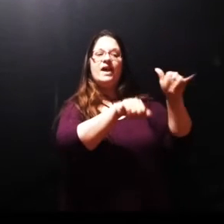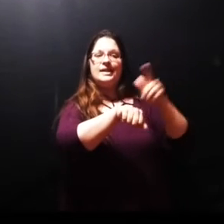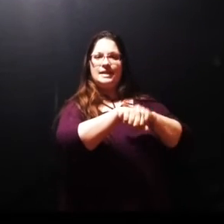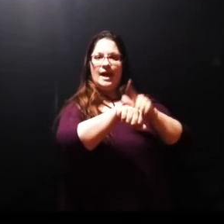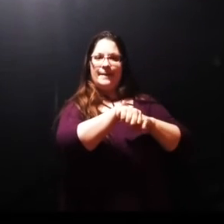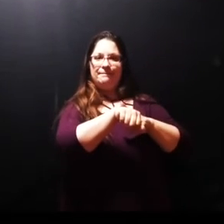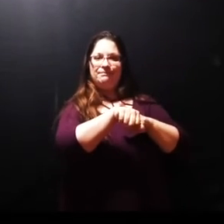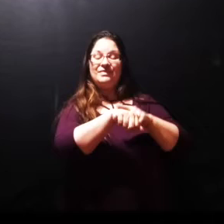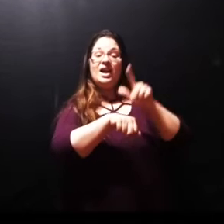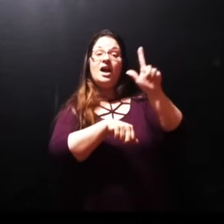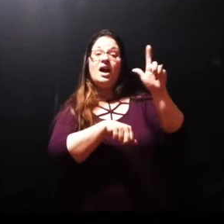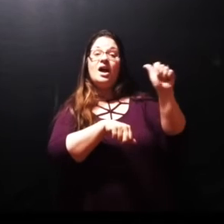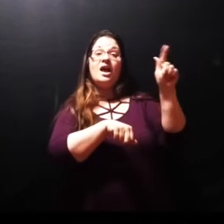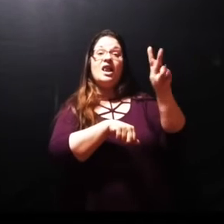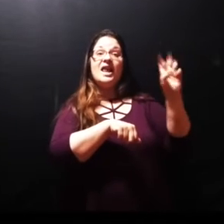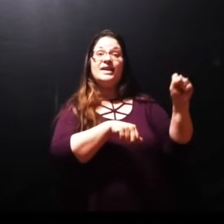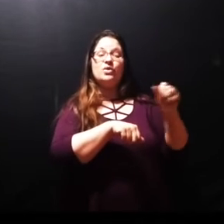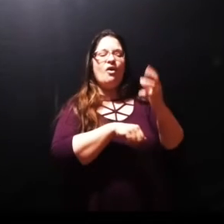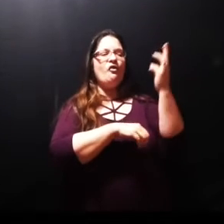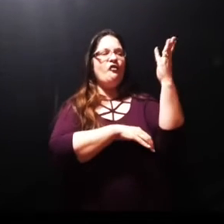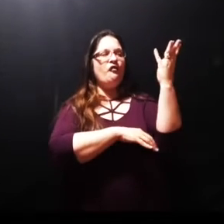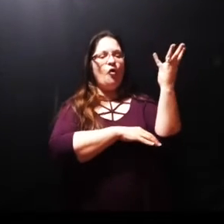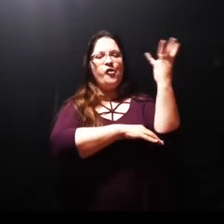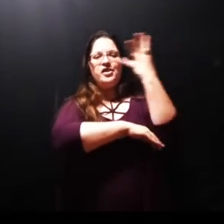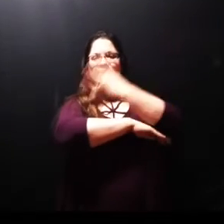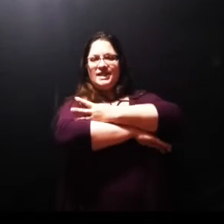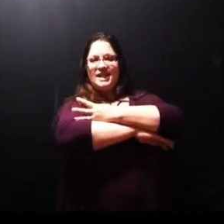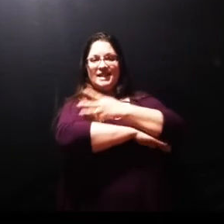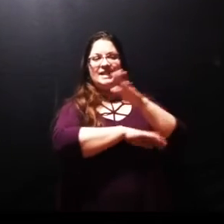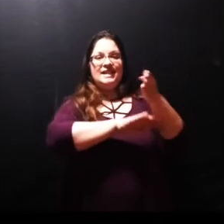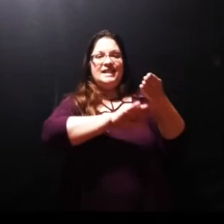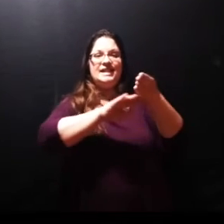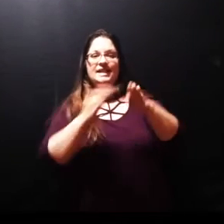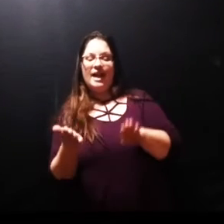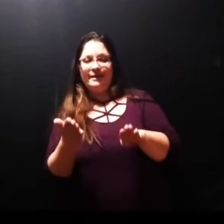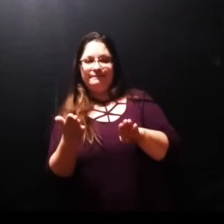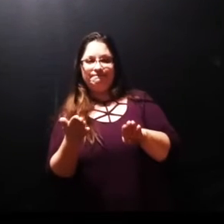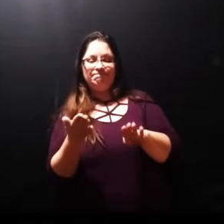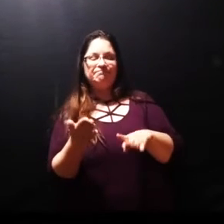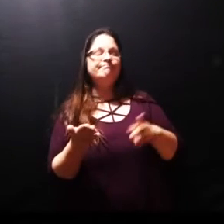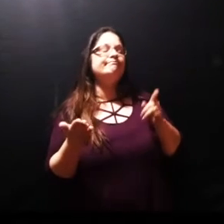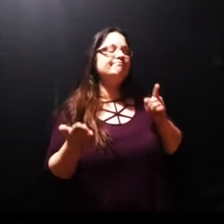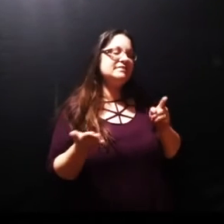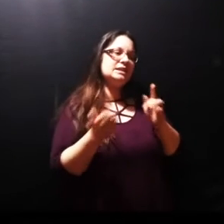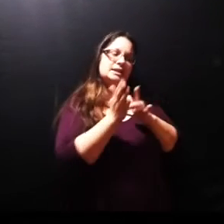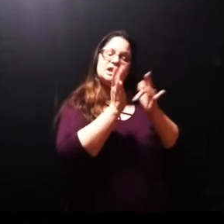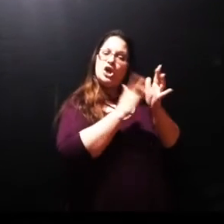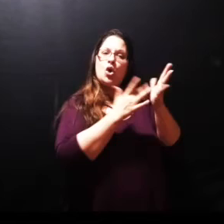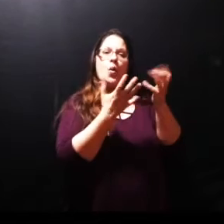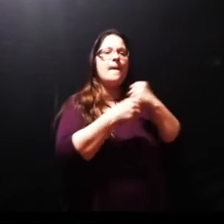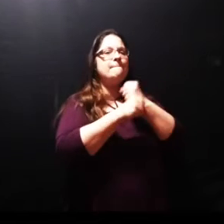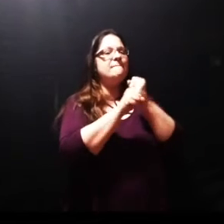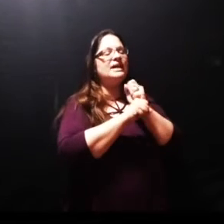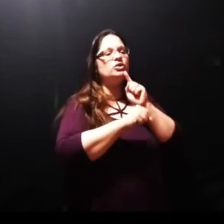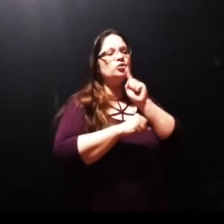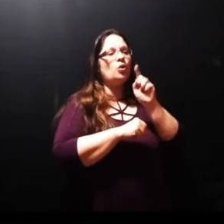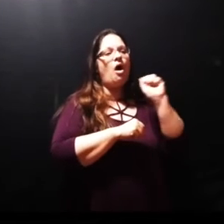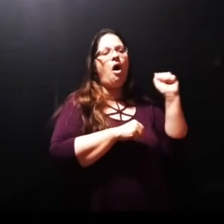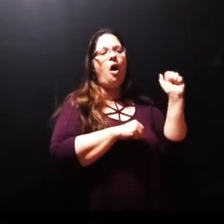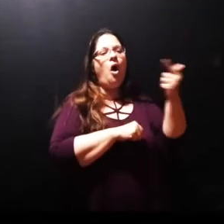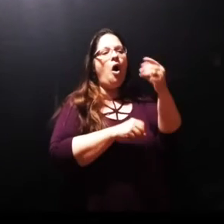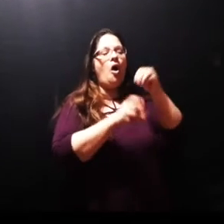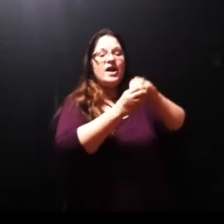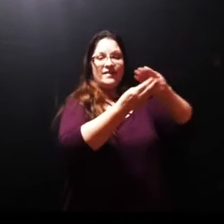Bethany to be 100% sure that Lazarus was dead he didn't want anybody saying well Jesus